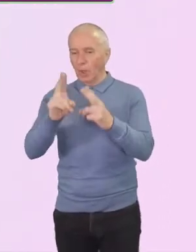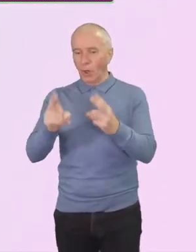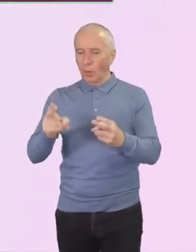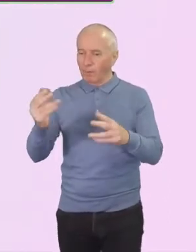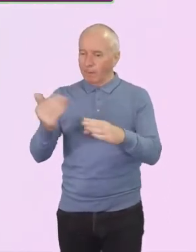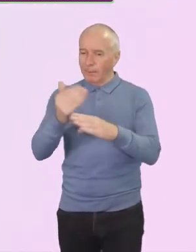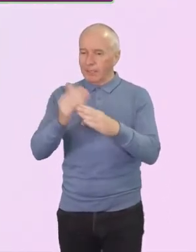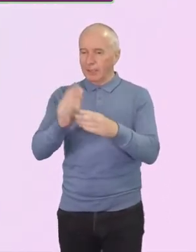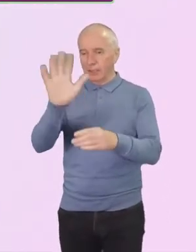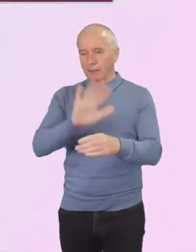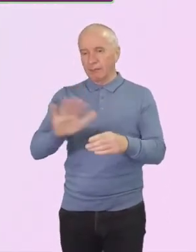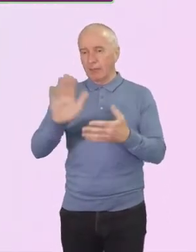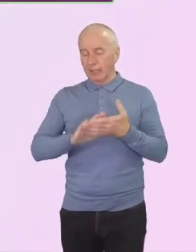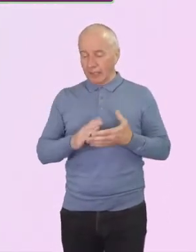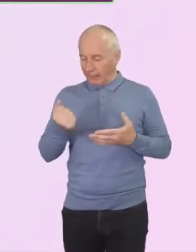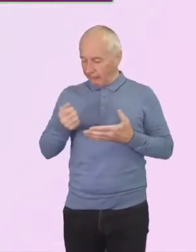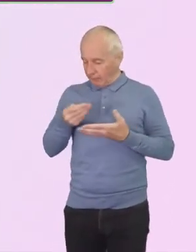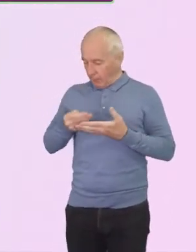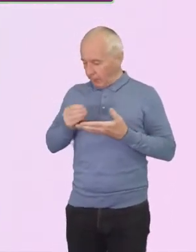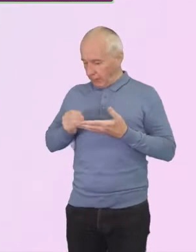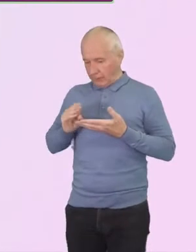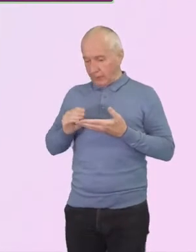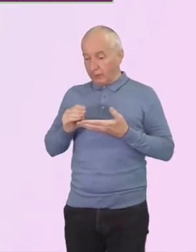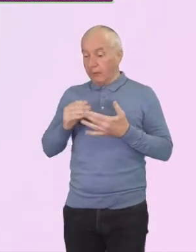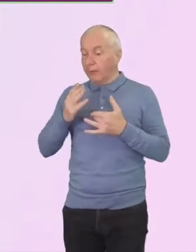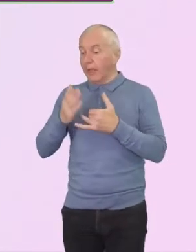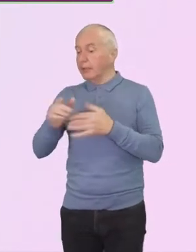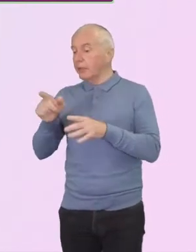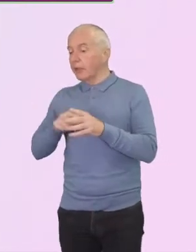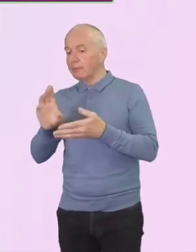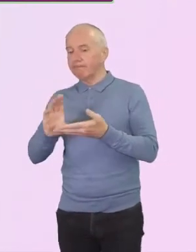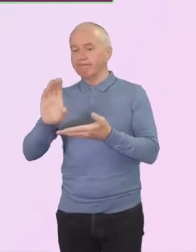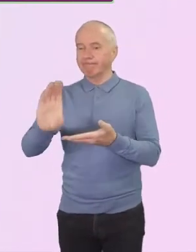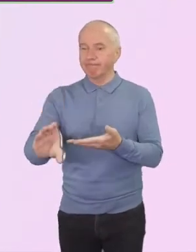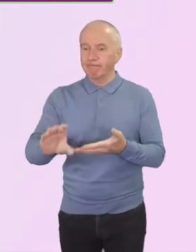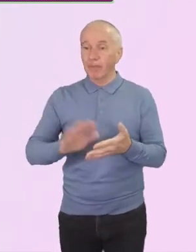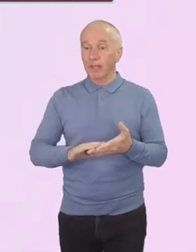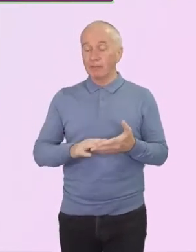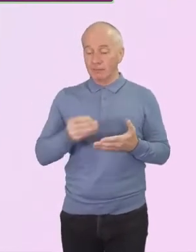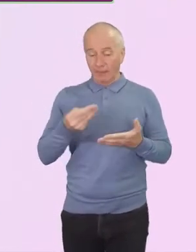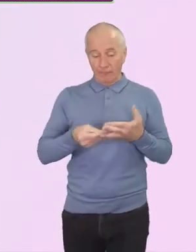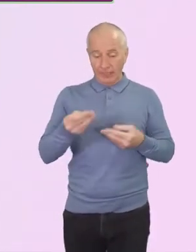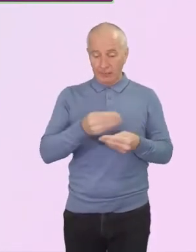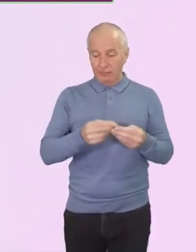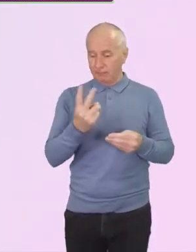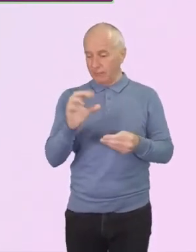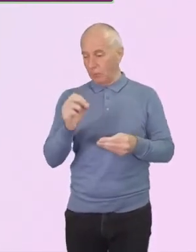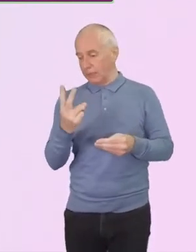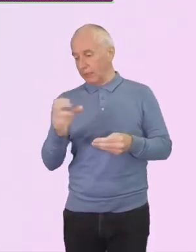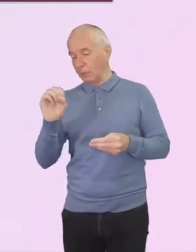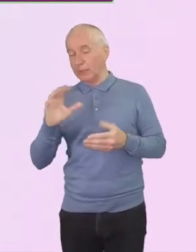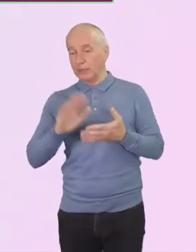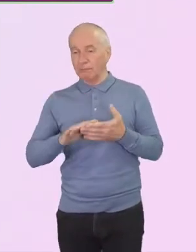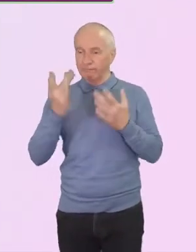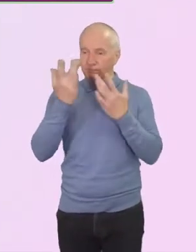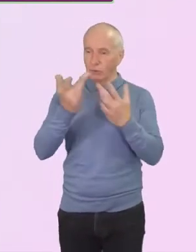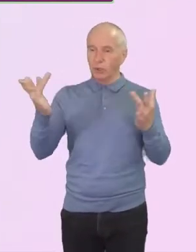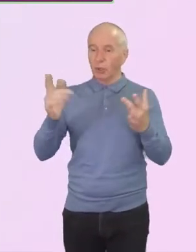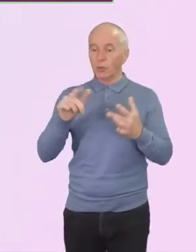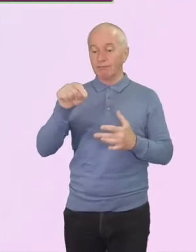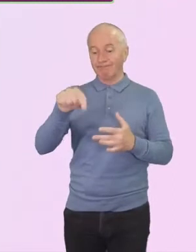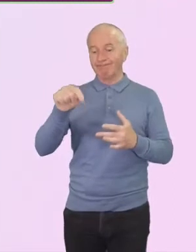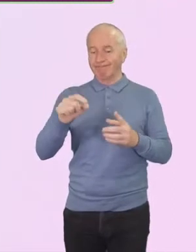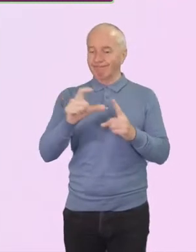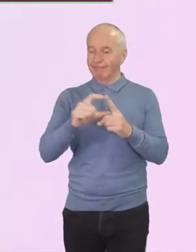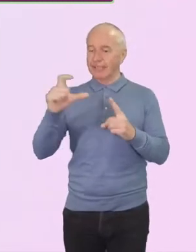of what they have left and the financial pressures of 2020 have reflected particularly in the December giving.